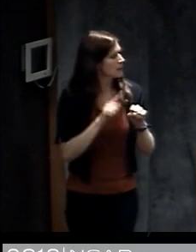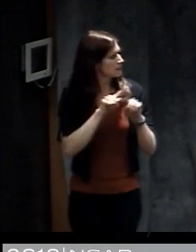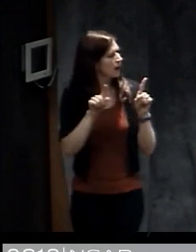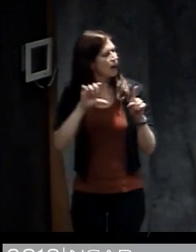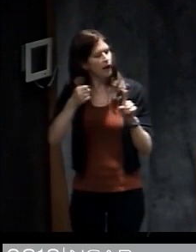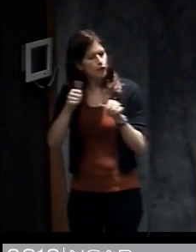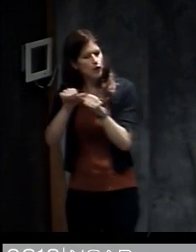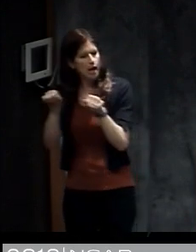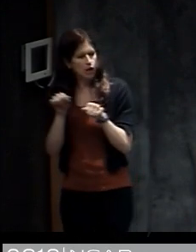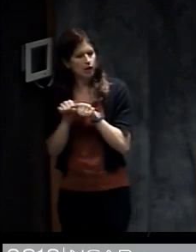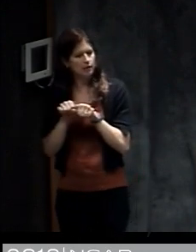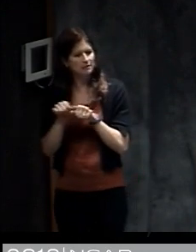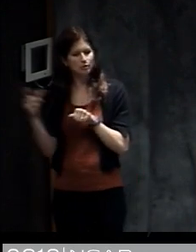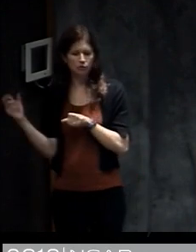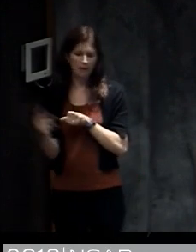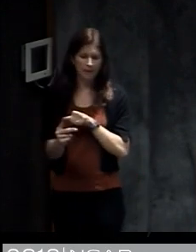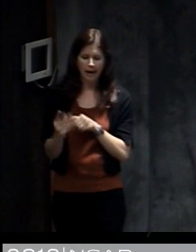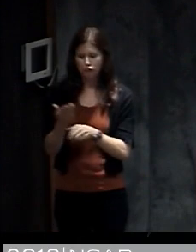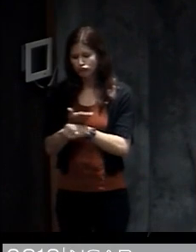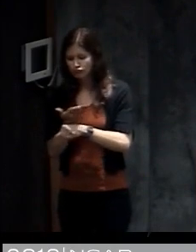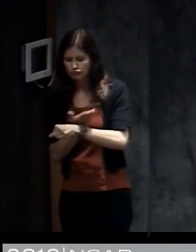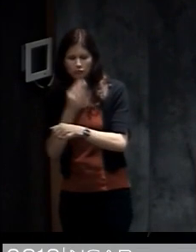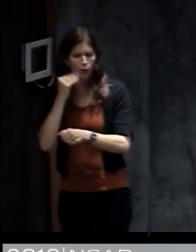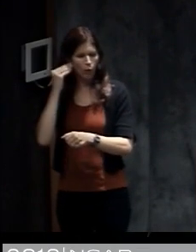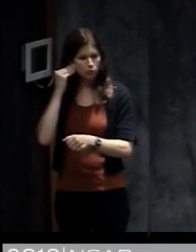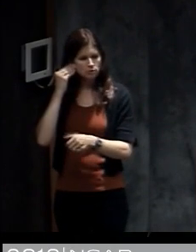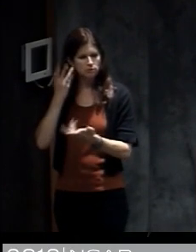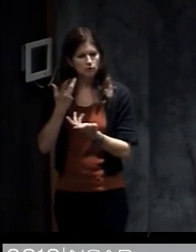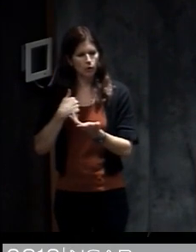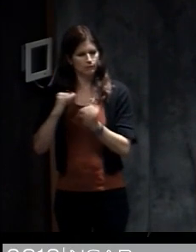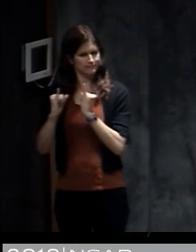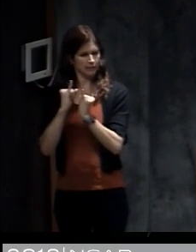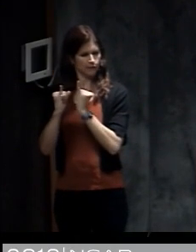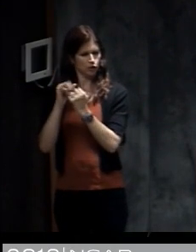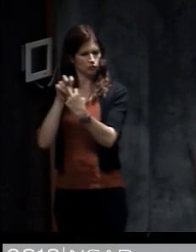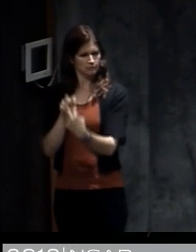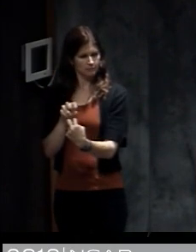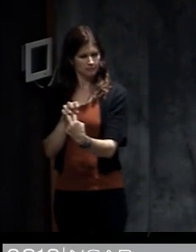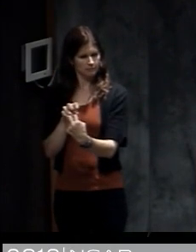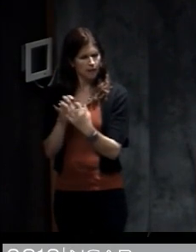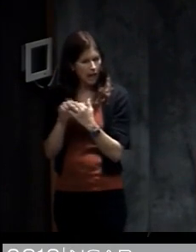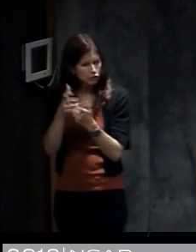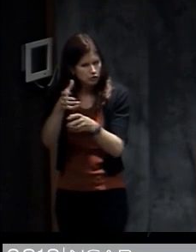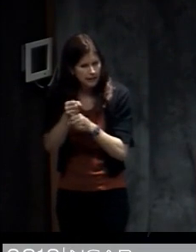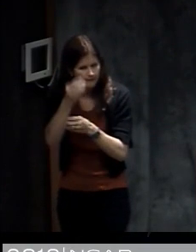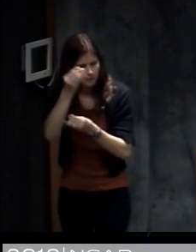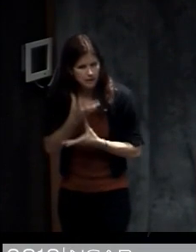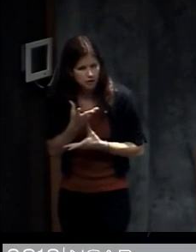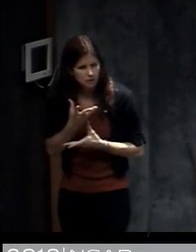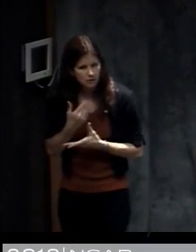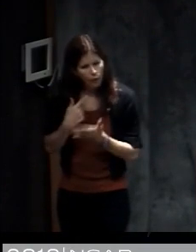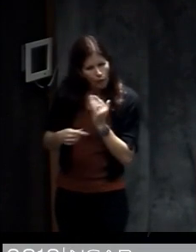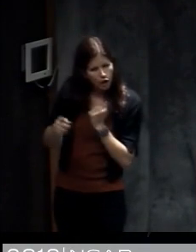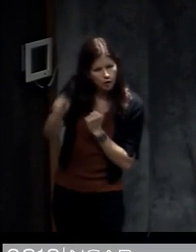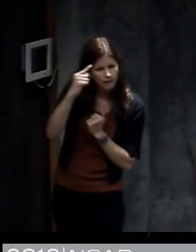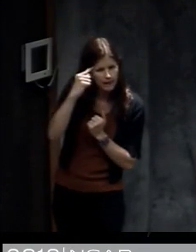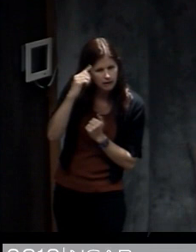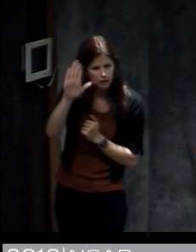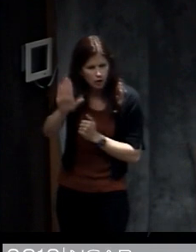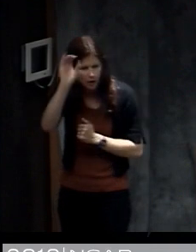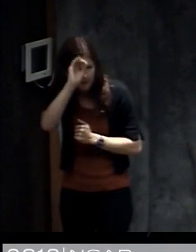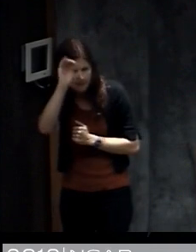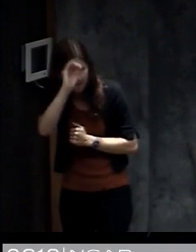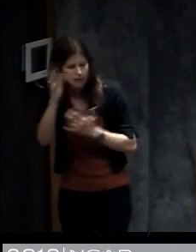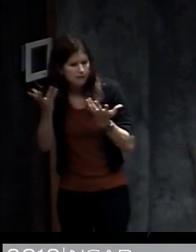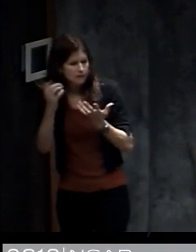areas that were coming back and fixing up their homes. So we interviewed people about how they got information, what they thought about that information, how they decided what